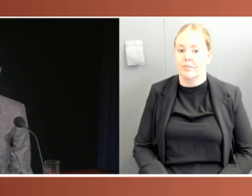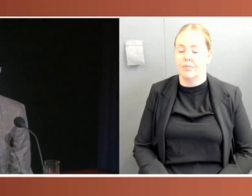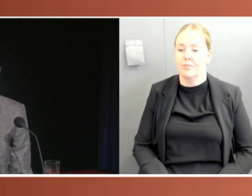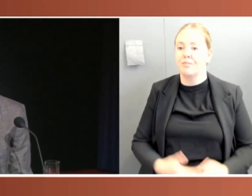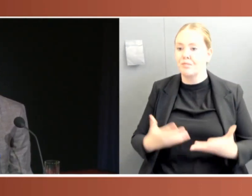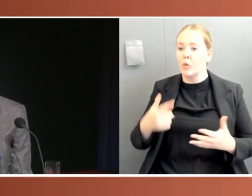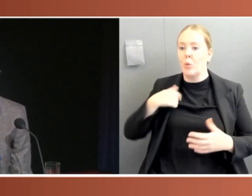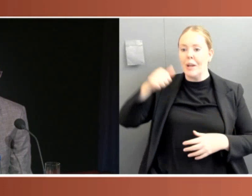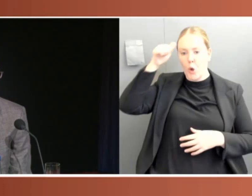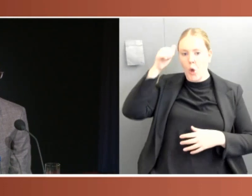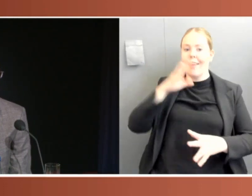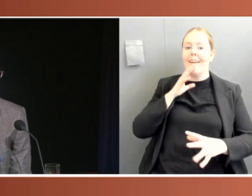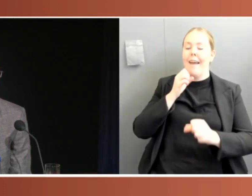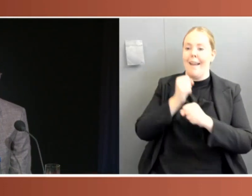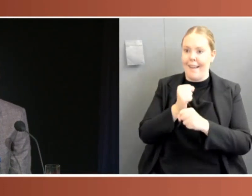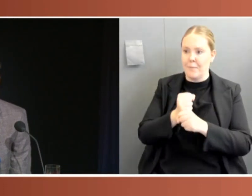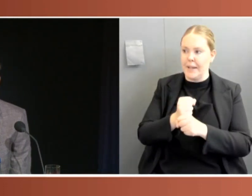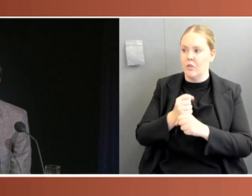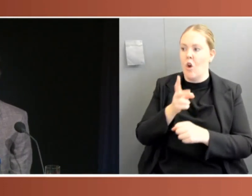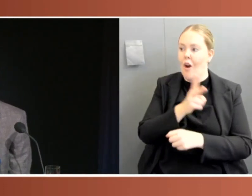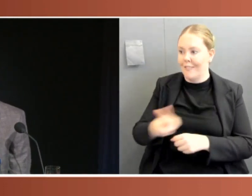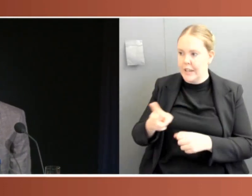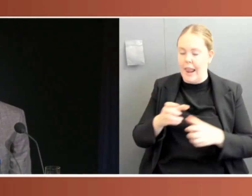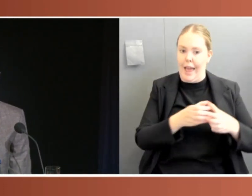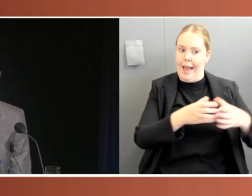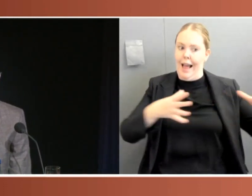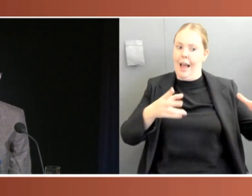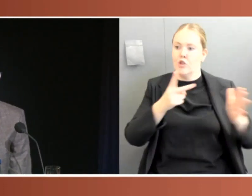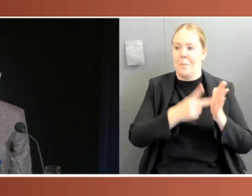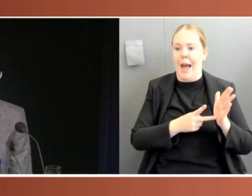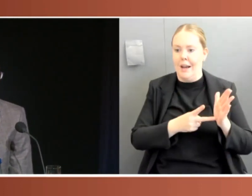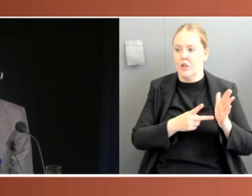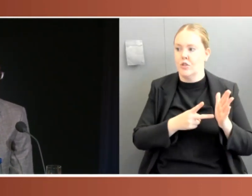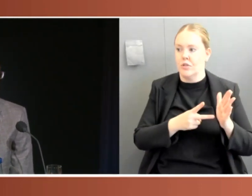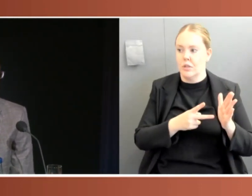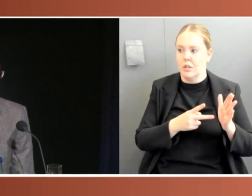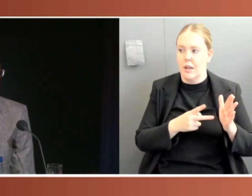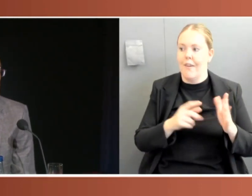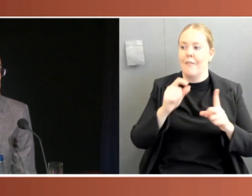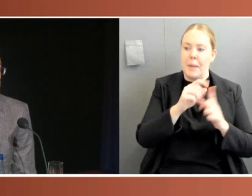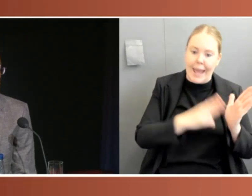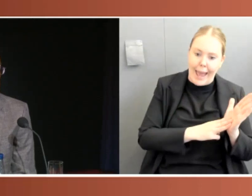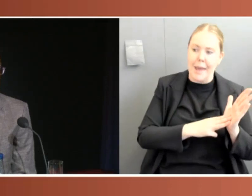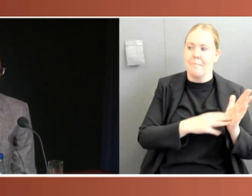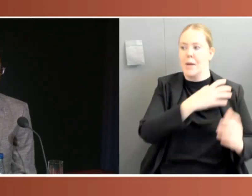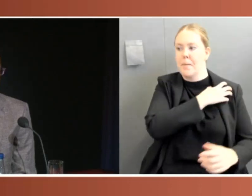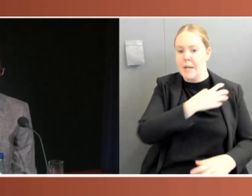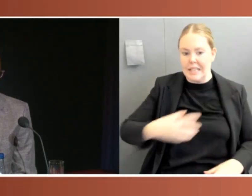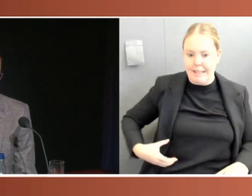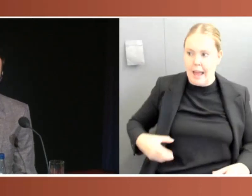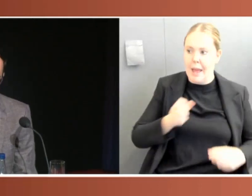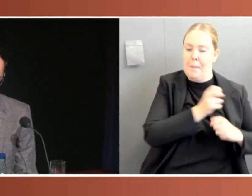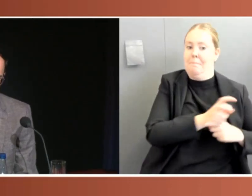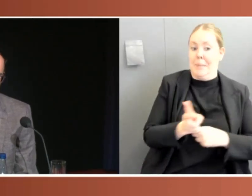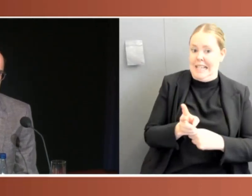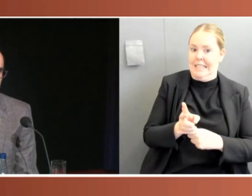parliament, and parliament is in a weaker position already. But as George said, there are lots of areas for parliamentarians to do more and to make more of an impact